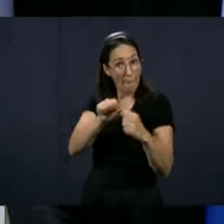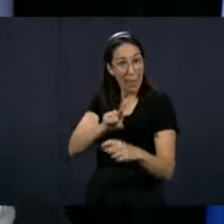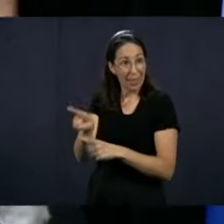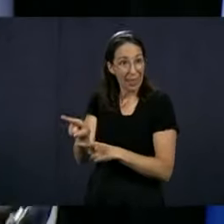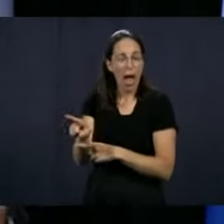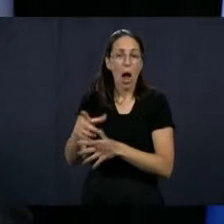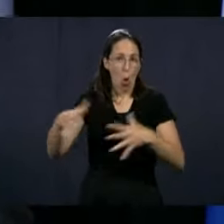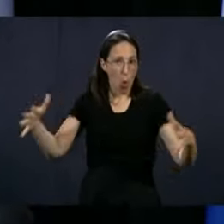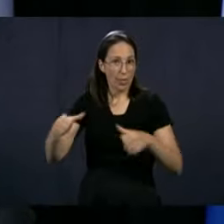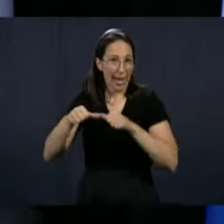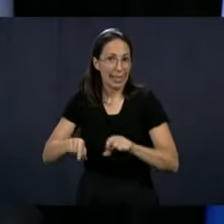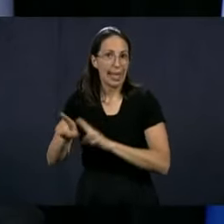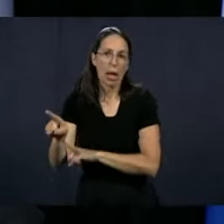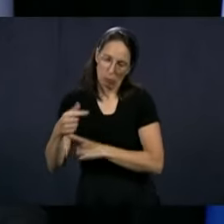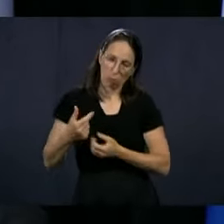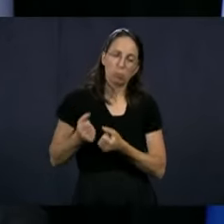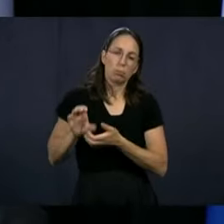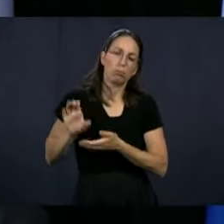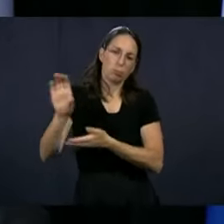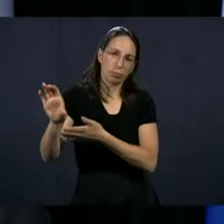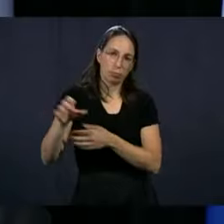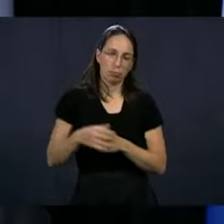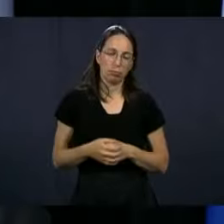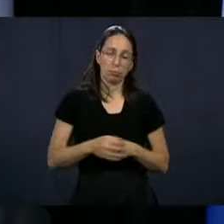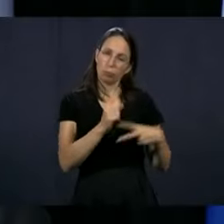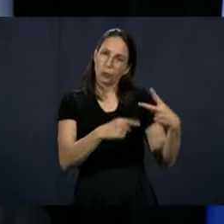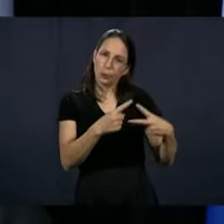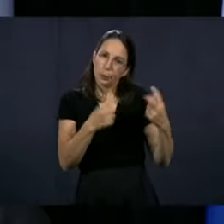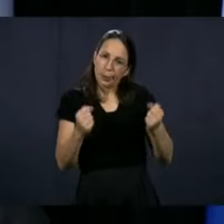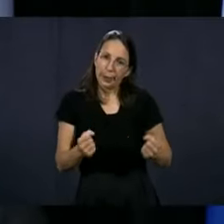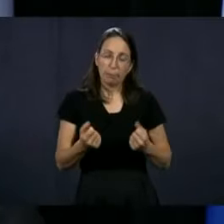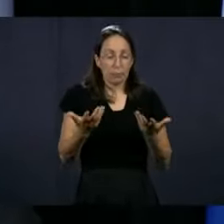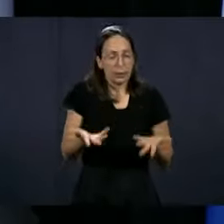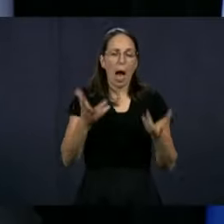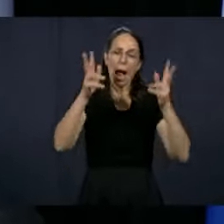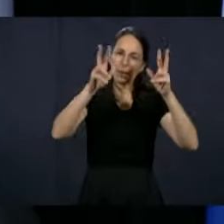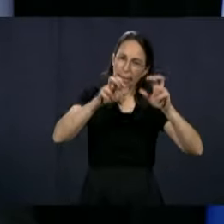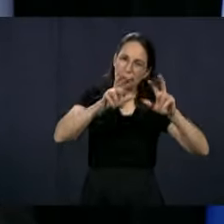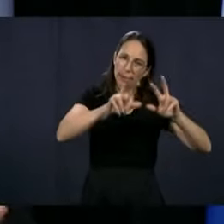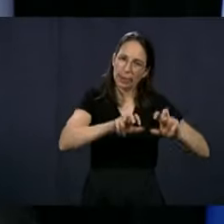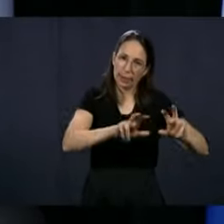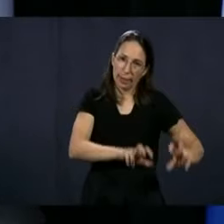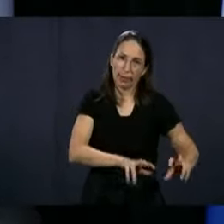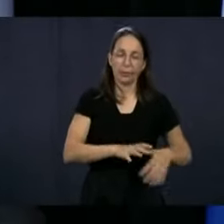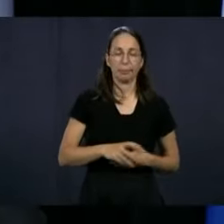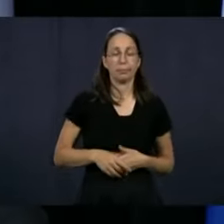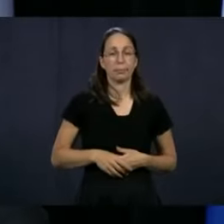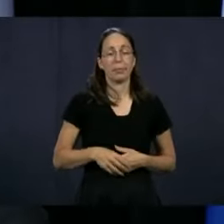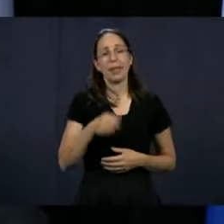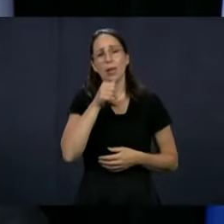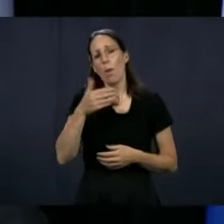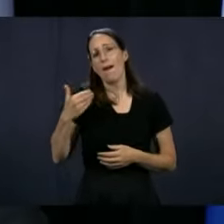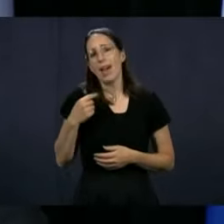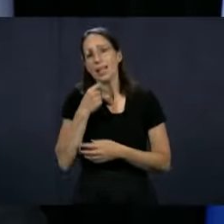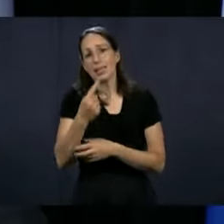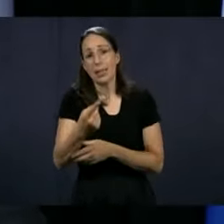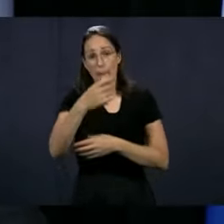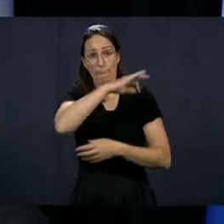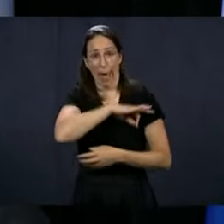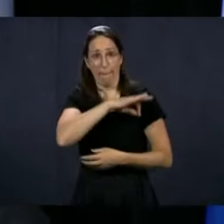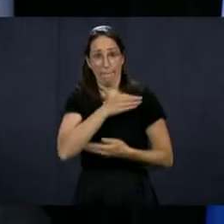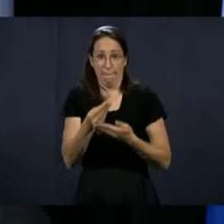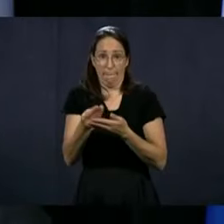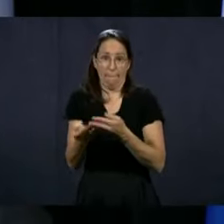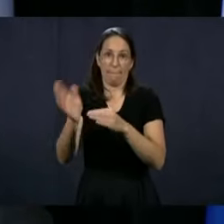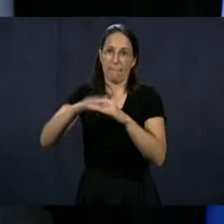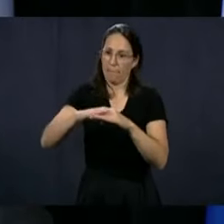to go in those residences. So that is part of the analysis that is being done. And for the time being, as I was saying earlier on, the premiums that are